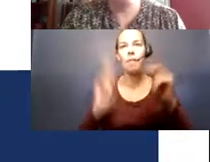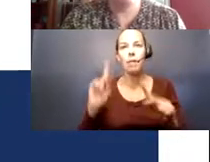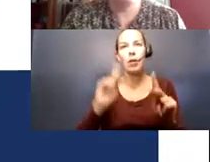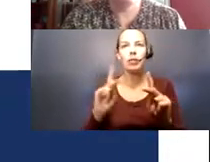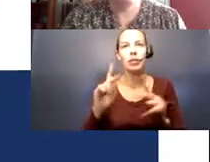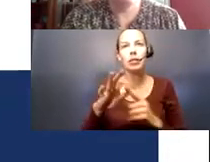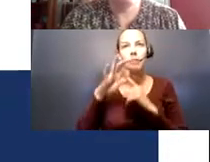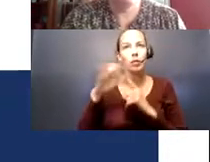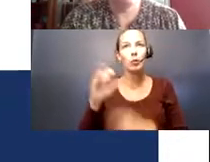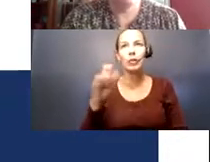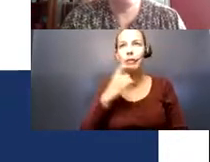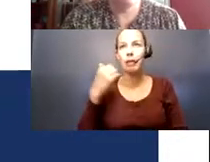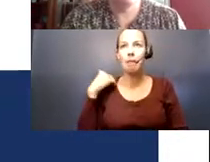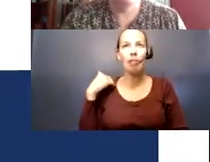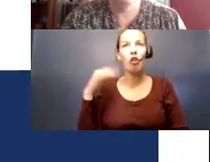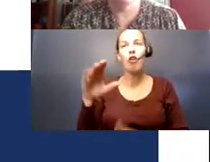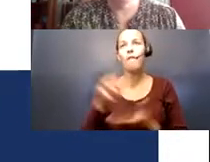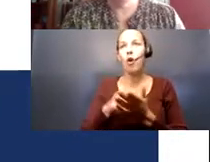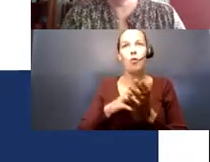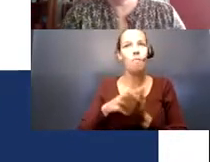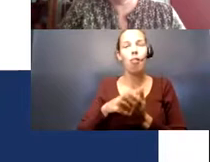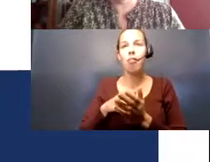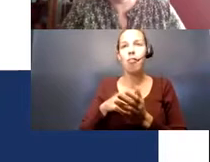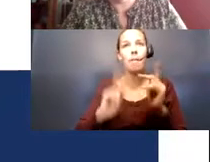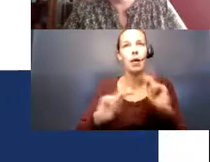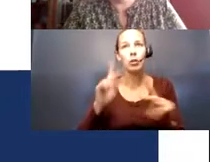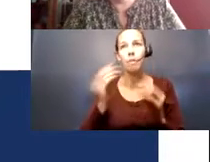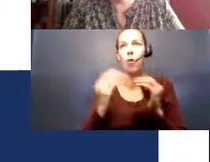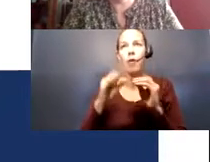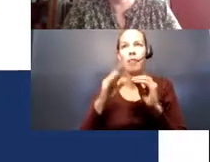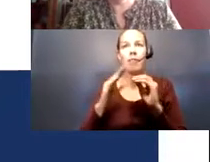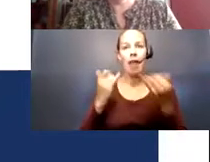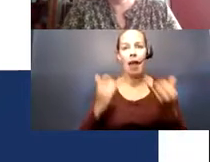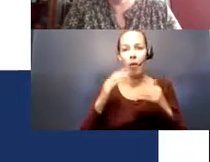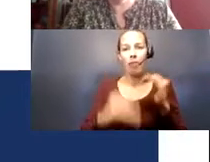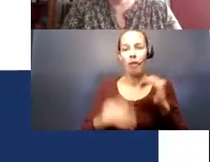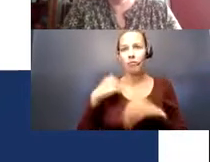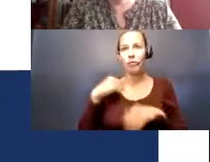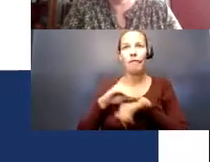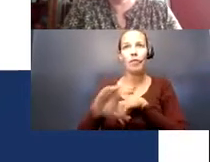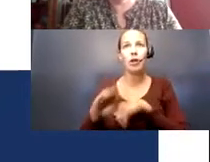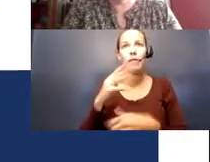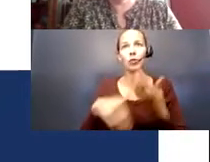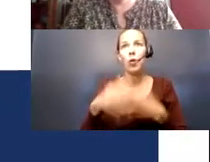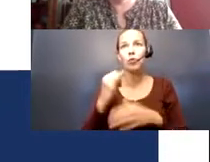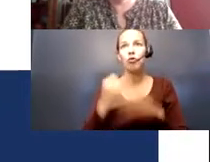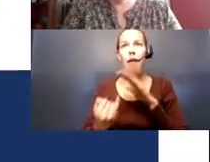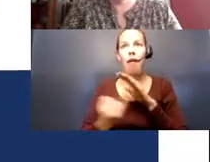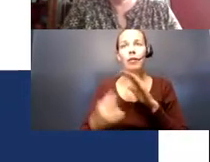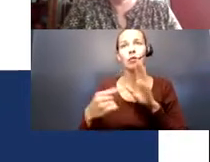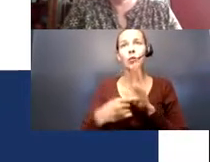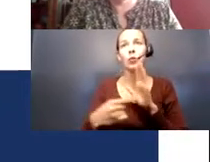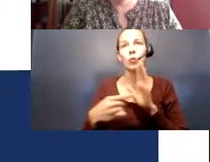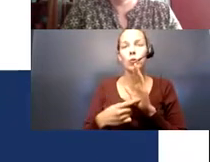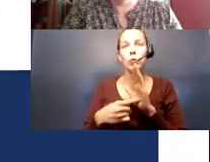Especially, like we said, they're a vulnerable population and even more so now with these effects of social isolation due to